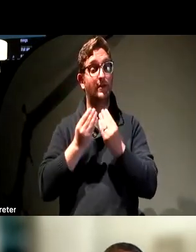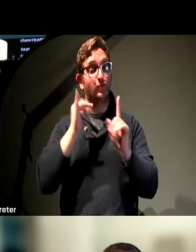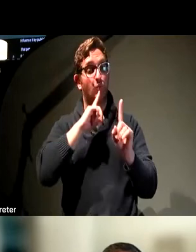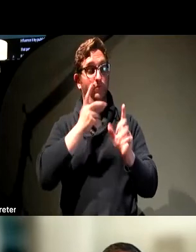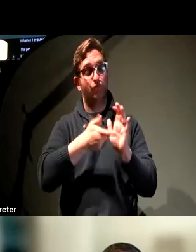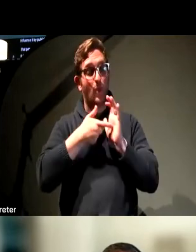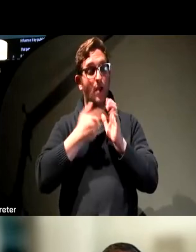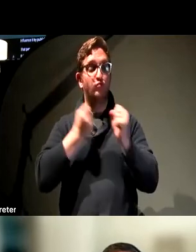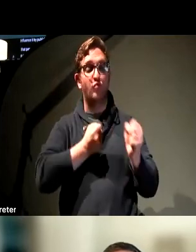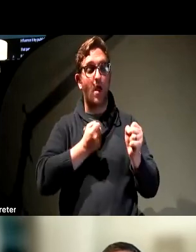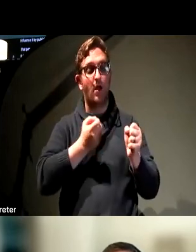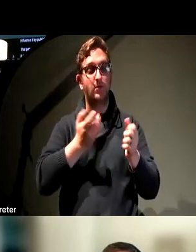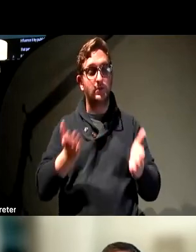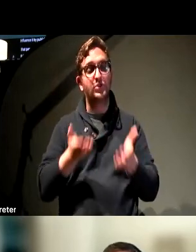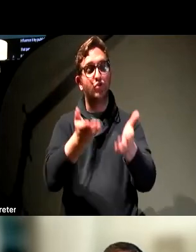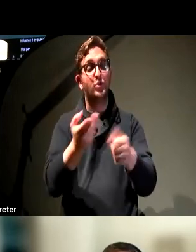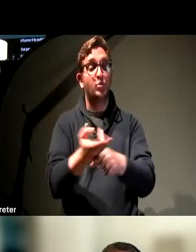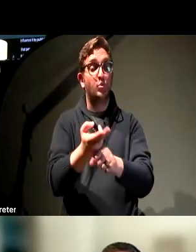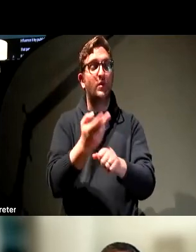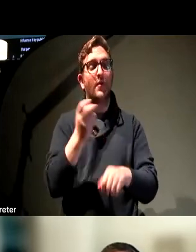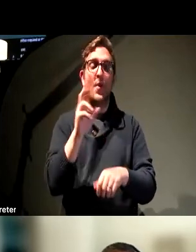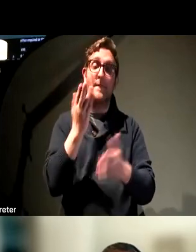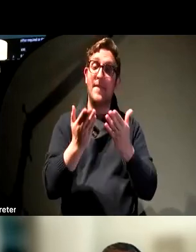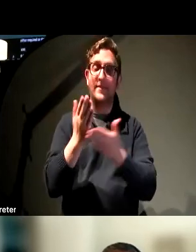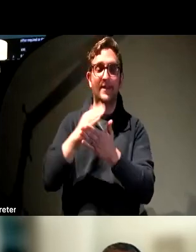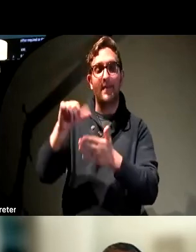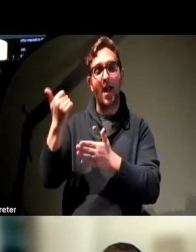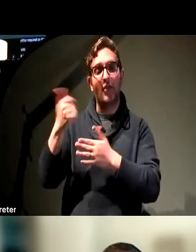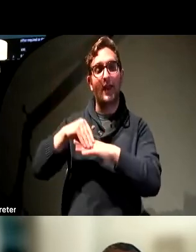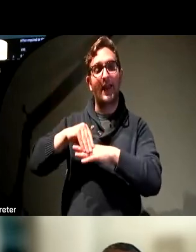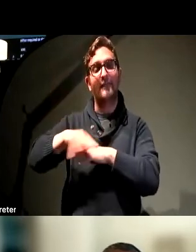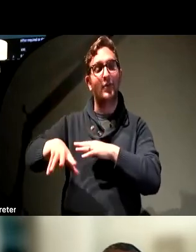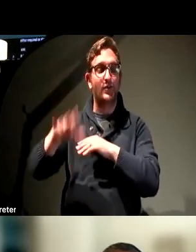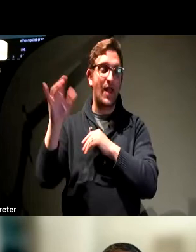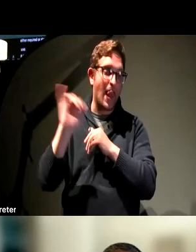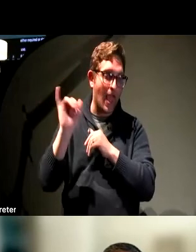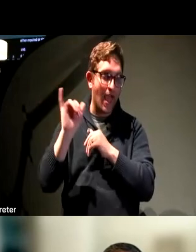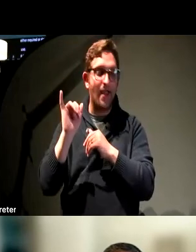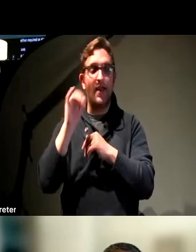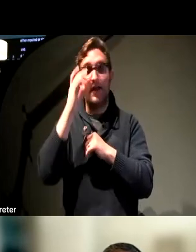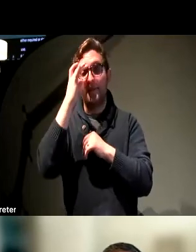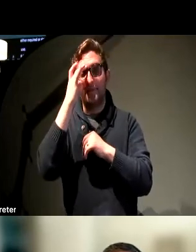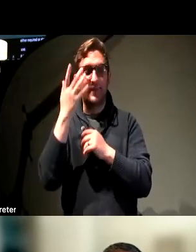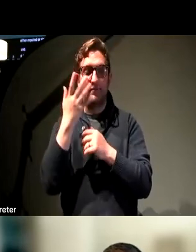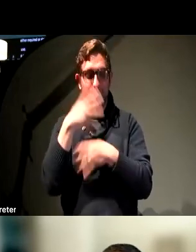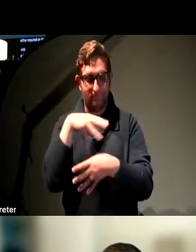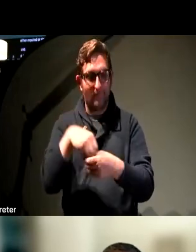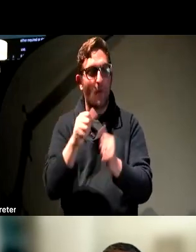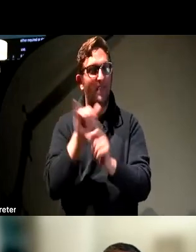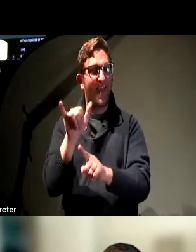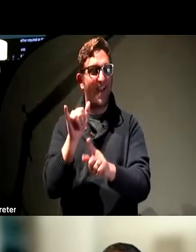to use. There are other people that influence in more subtle ways that are key to this conversation as well. And I think it's